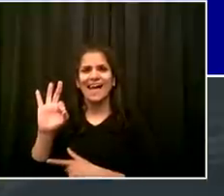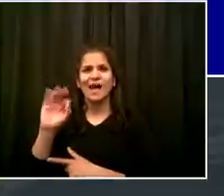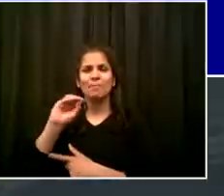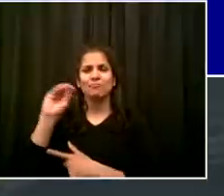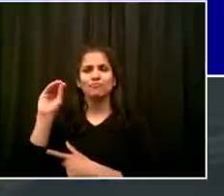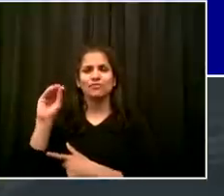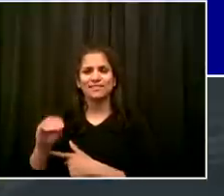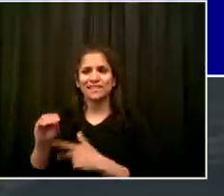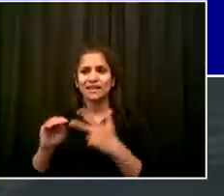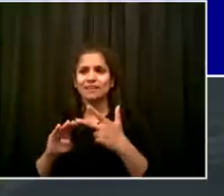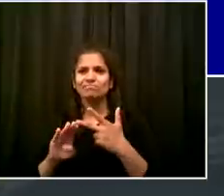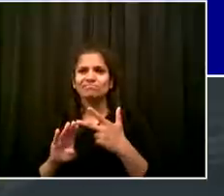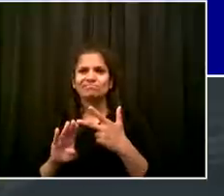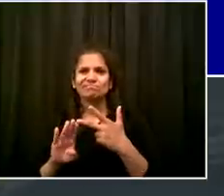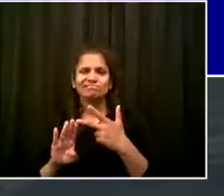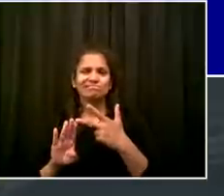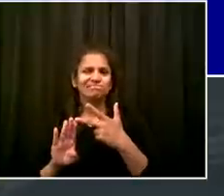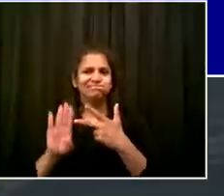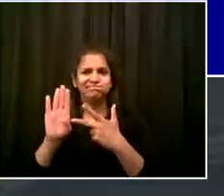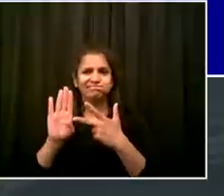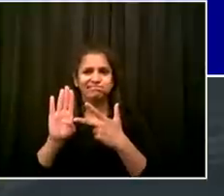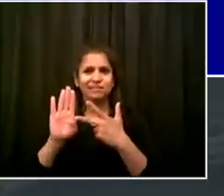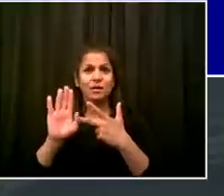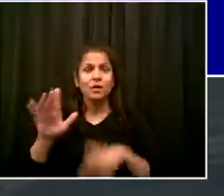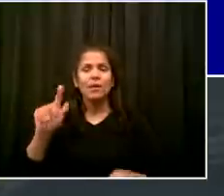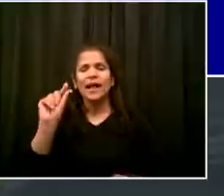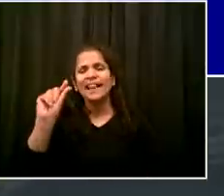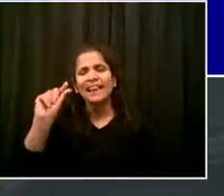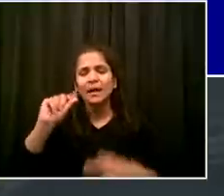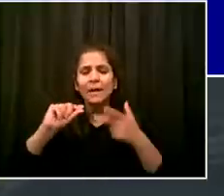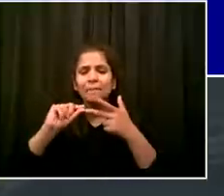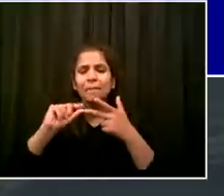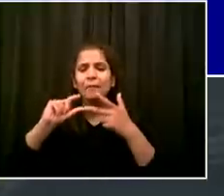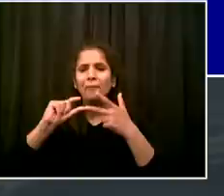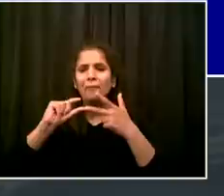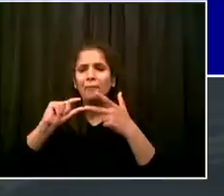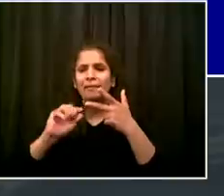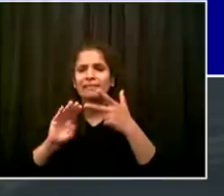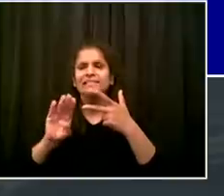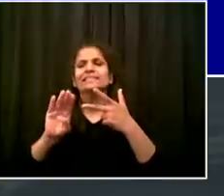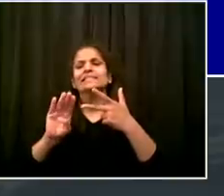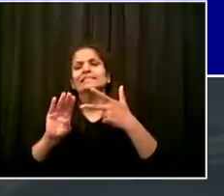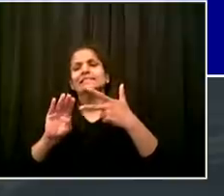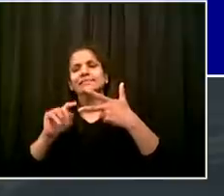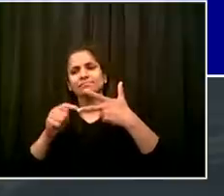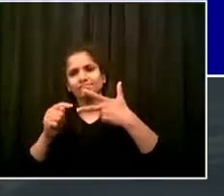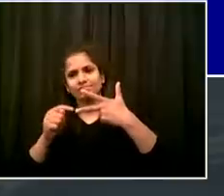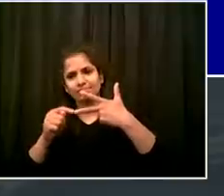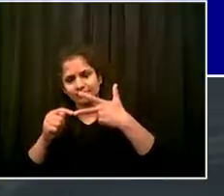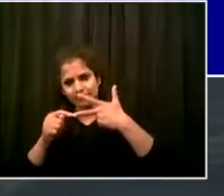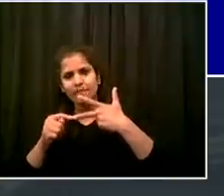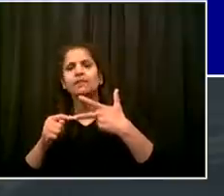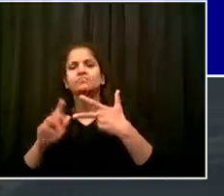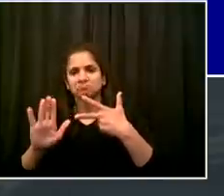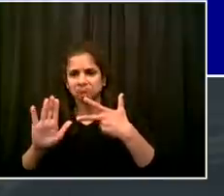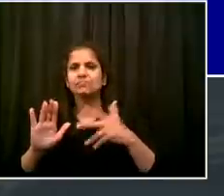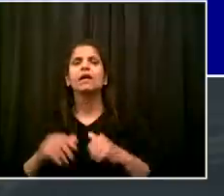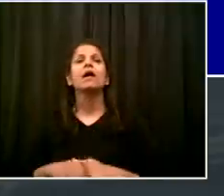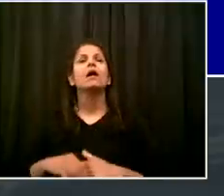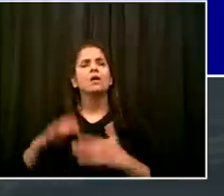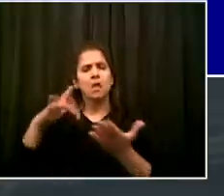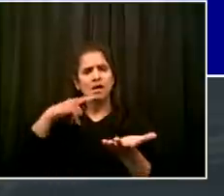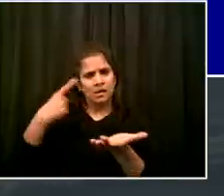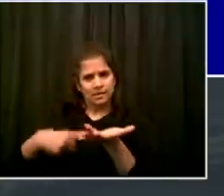I want to put this in perspective for a moment. And we're going to have a lot more to say in these next days about how we're